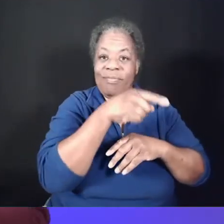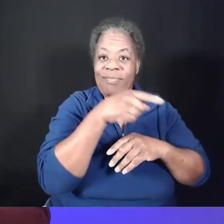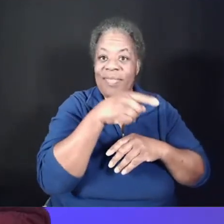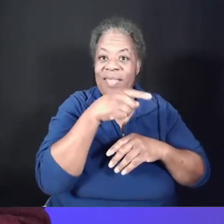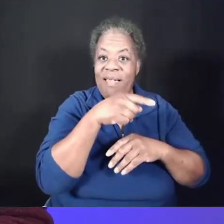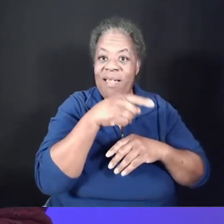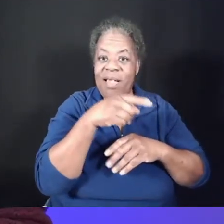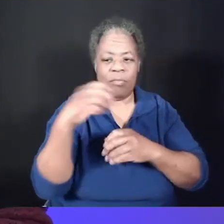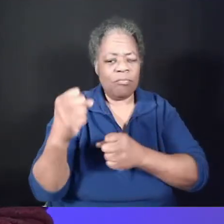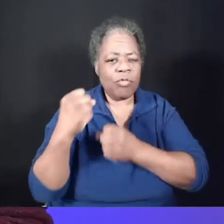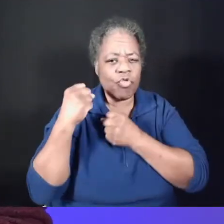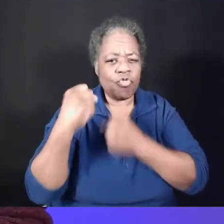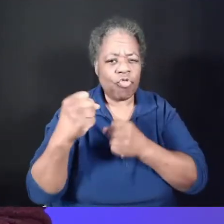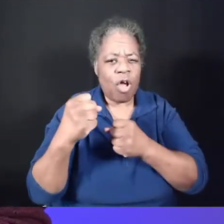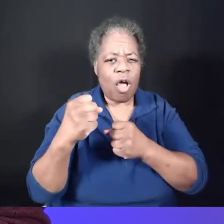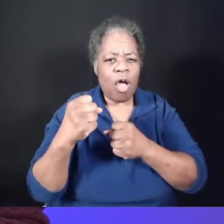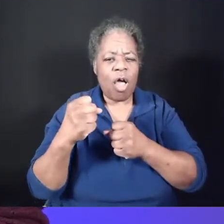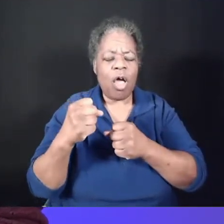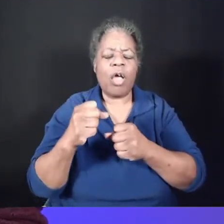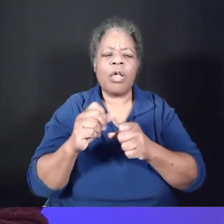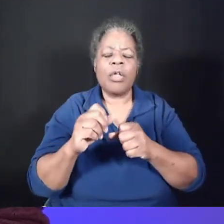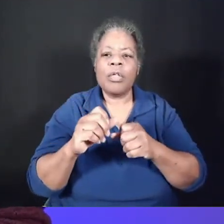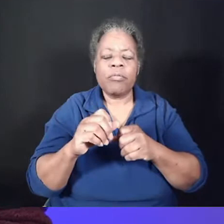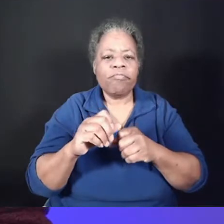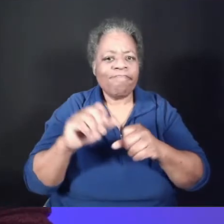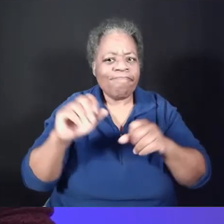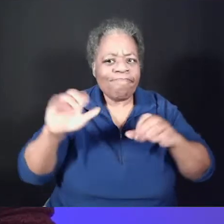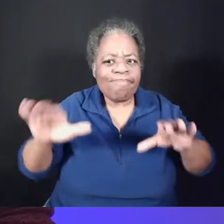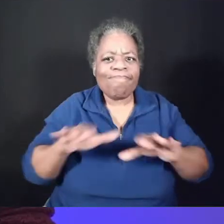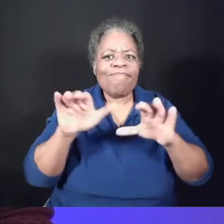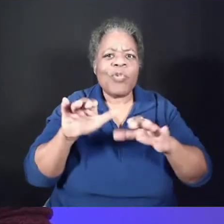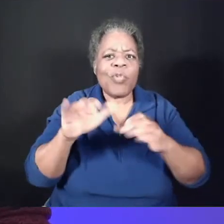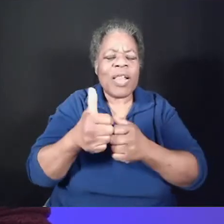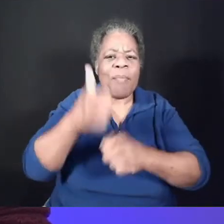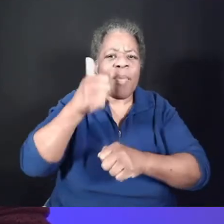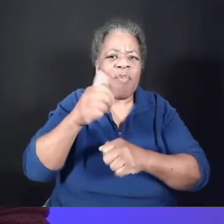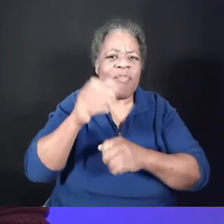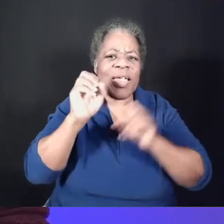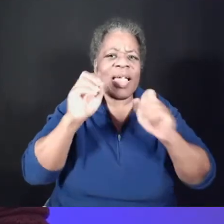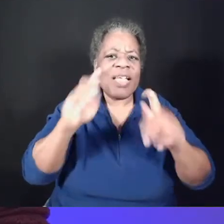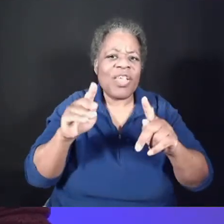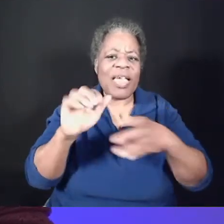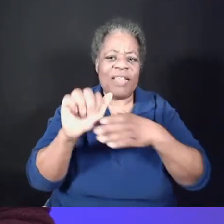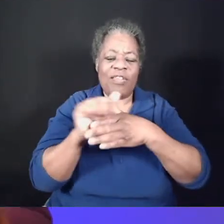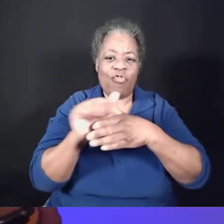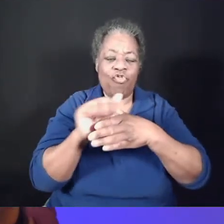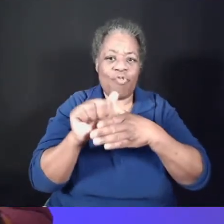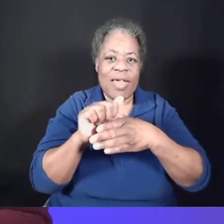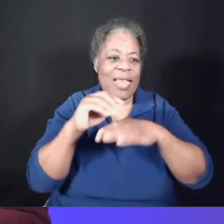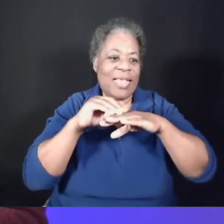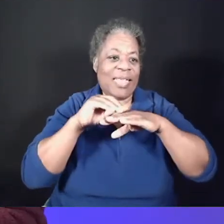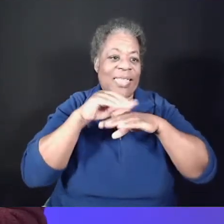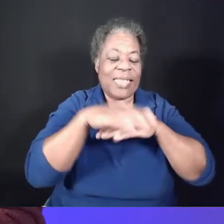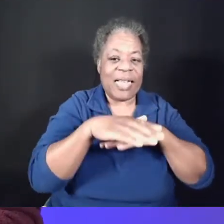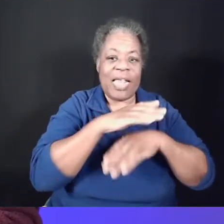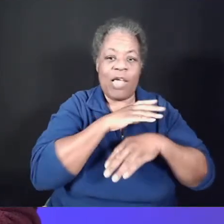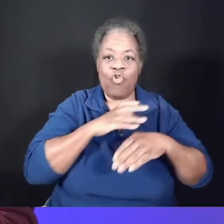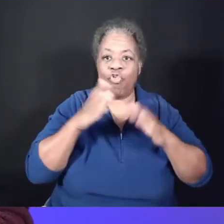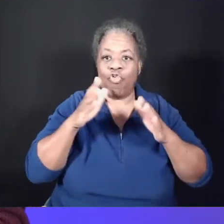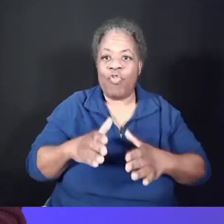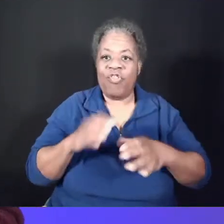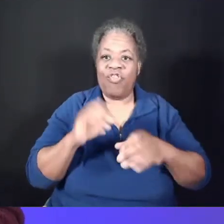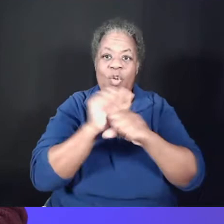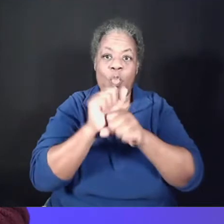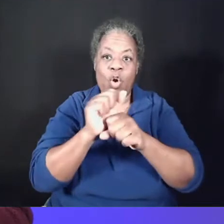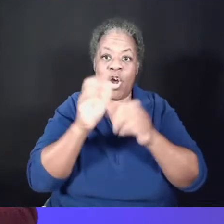strongest and doing the most for education, training, and the sending out of Christian workers. So friends, let's join